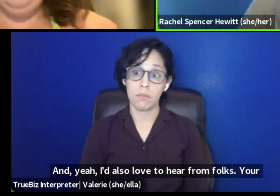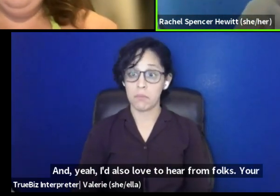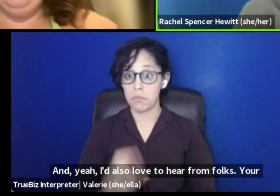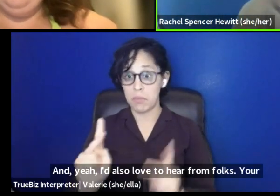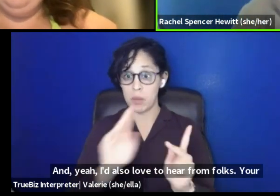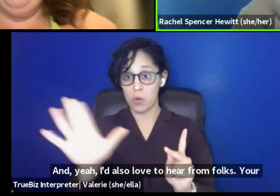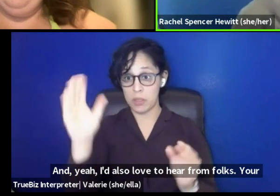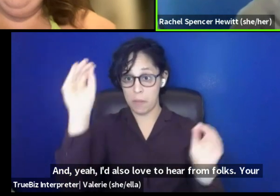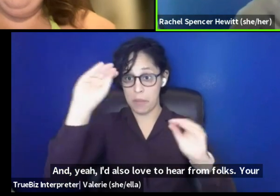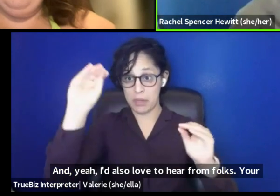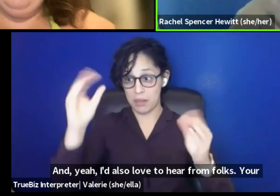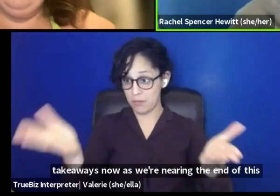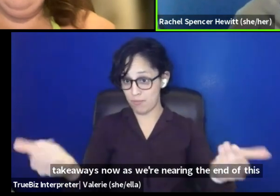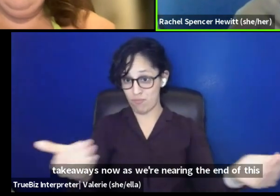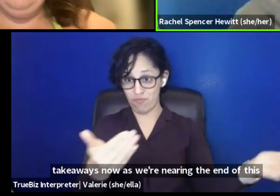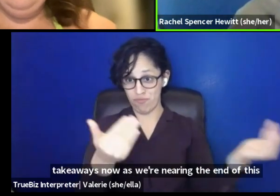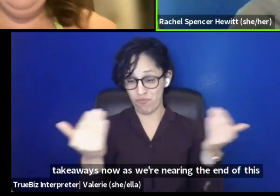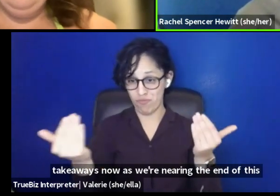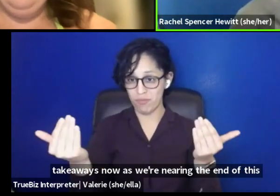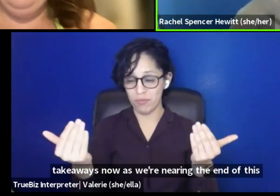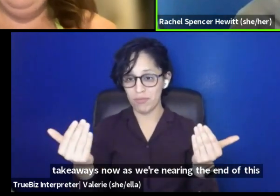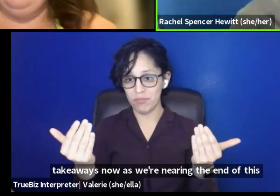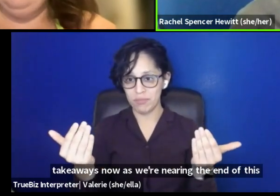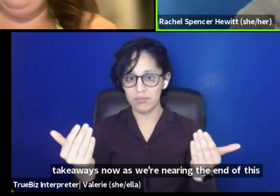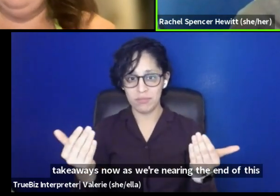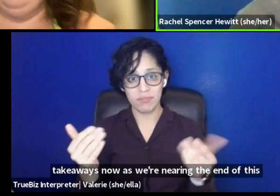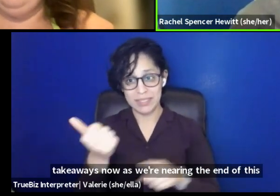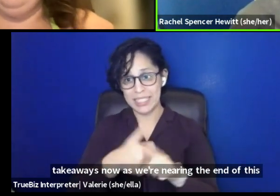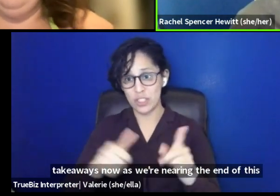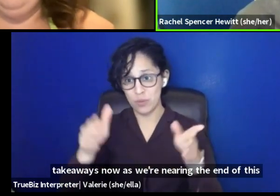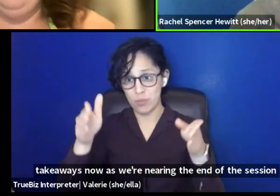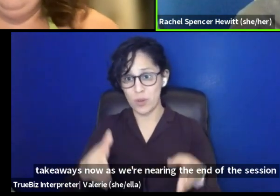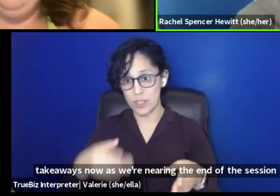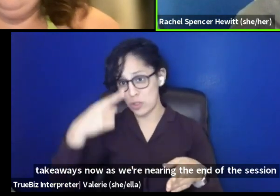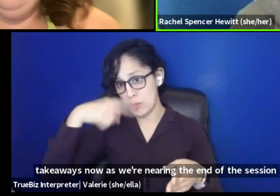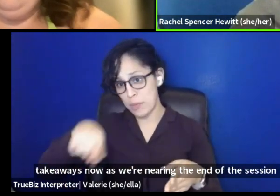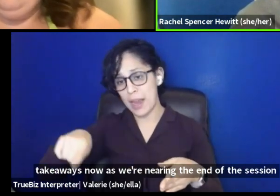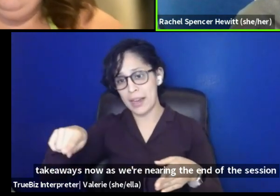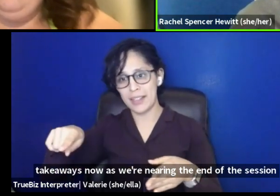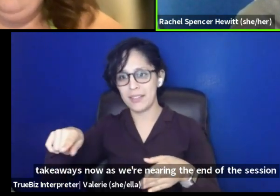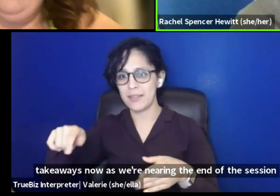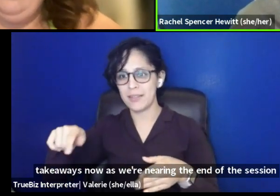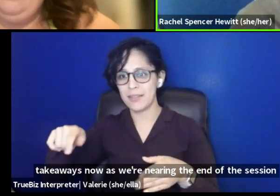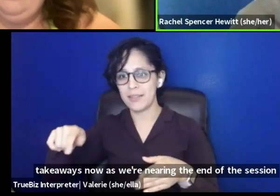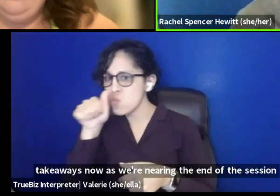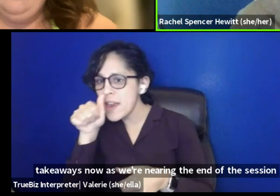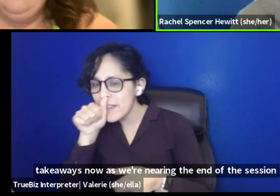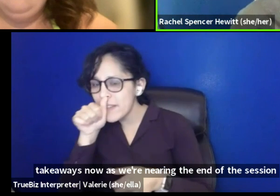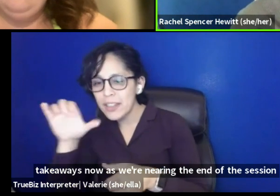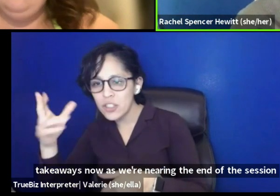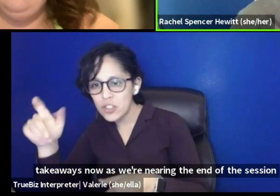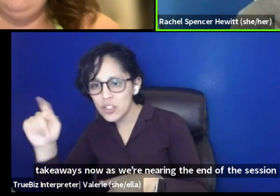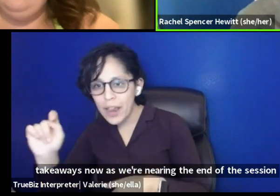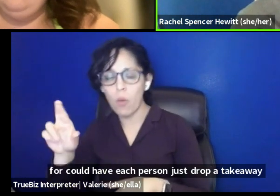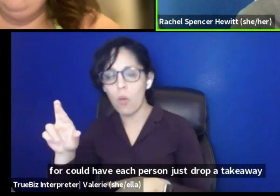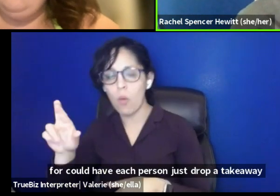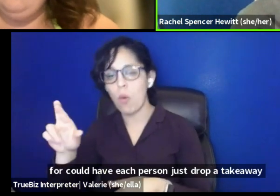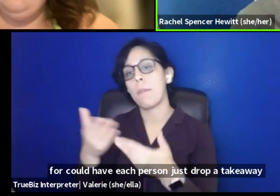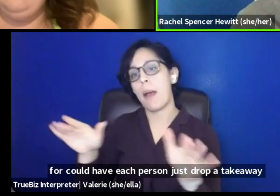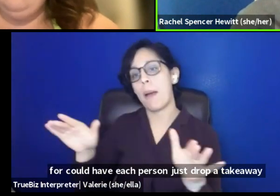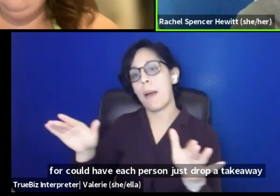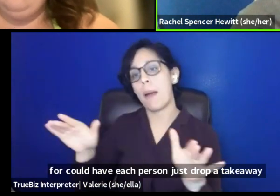as we're nearing towards the end of the session, if I could have each person just drop a takeaway privately or publicly, um, on